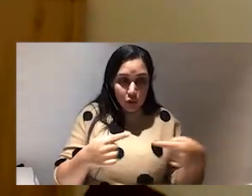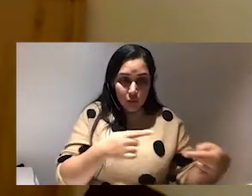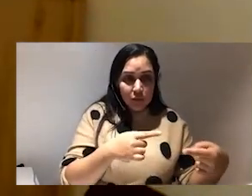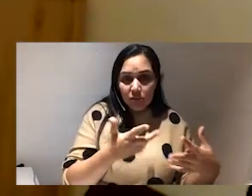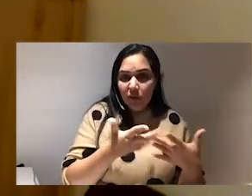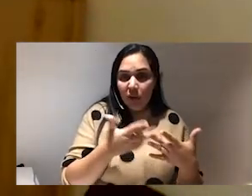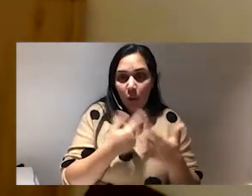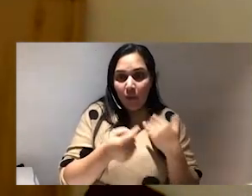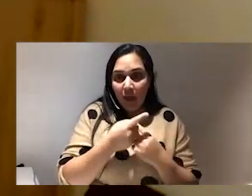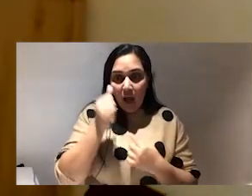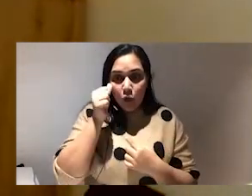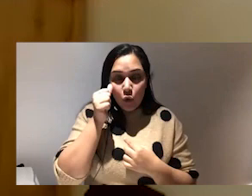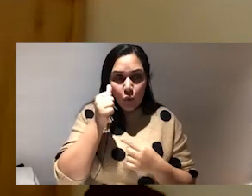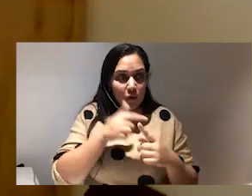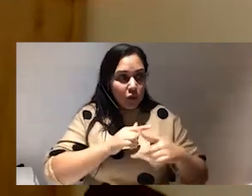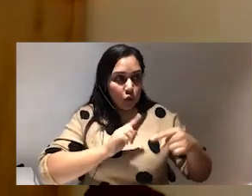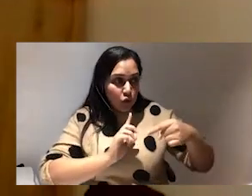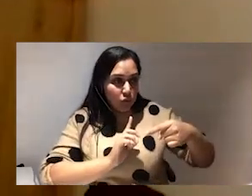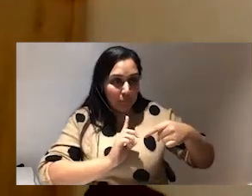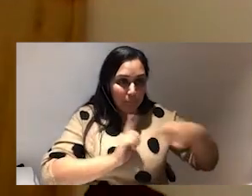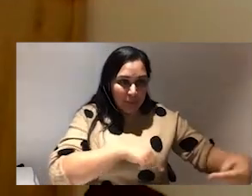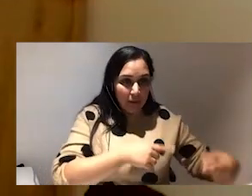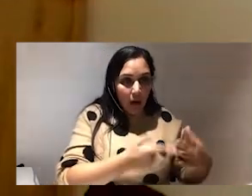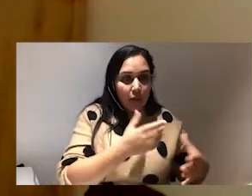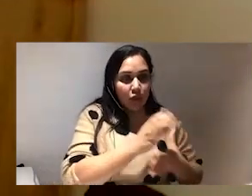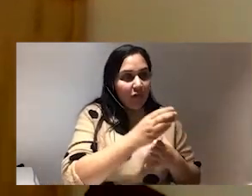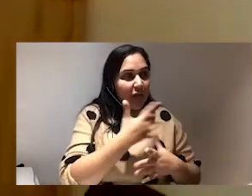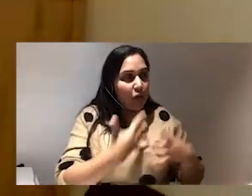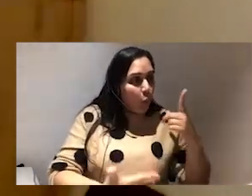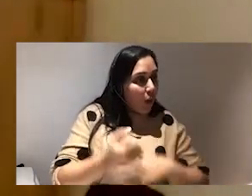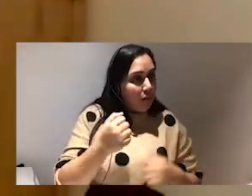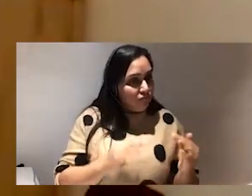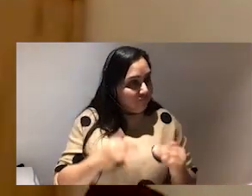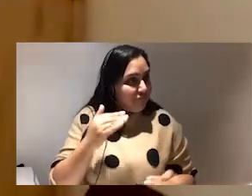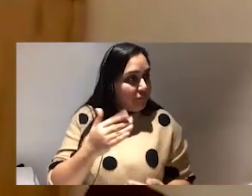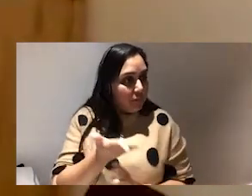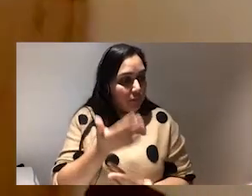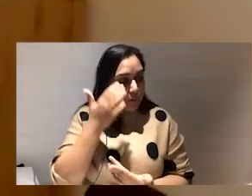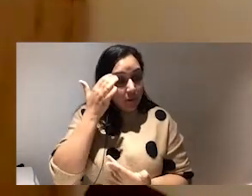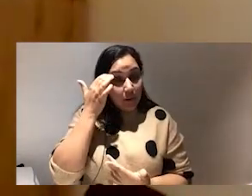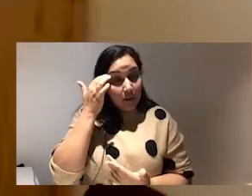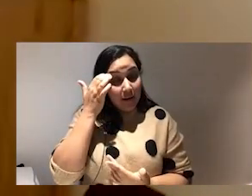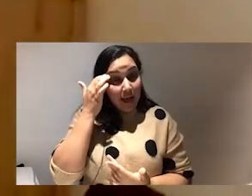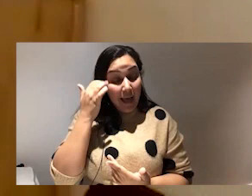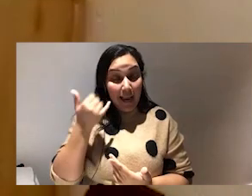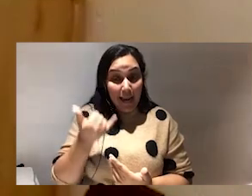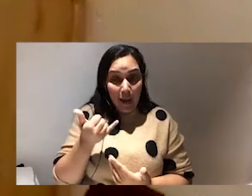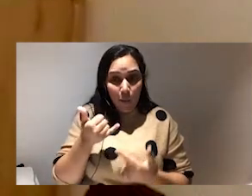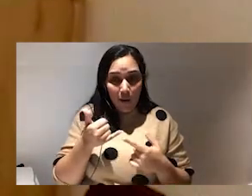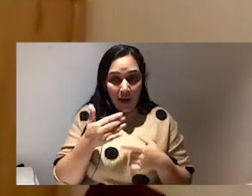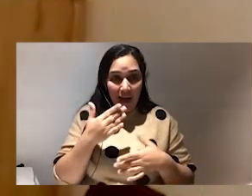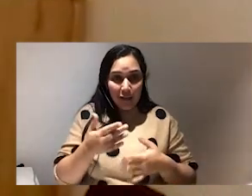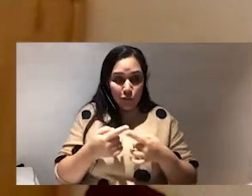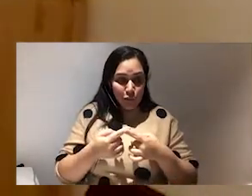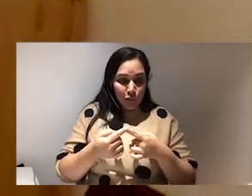was to crush other charities basically to win um and having to kind of go back I've just read one of the things in the